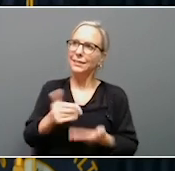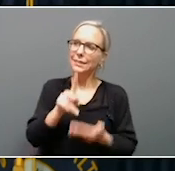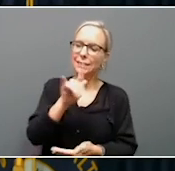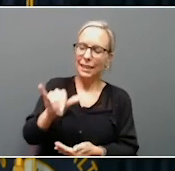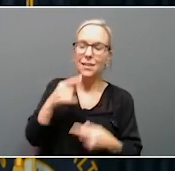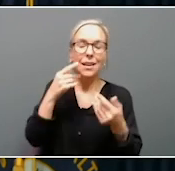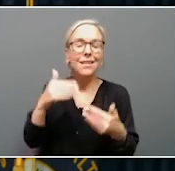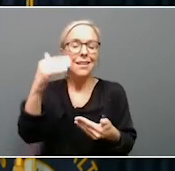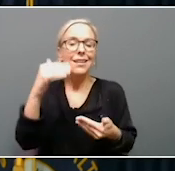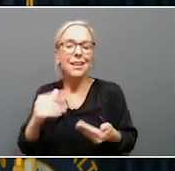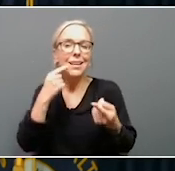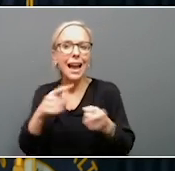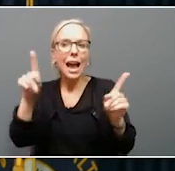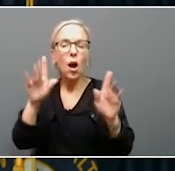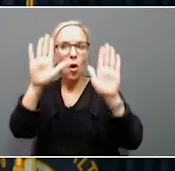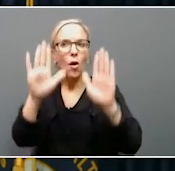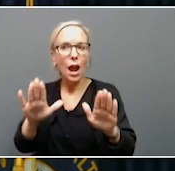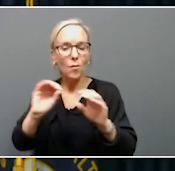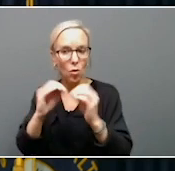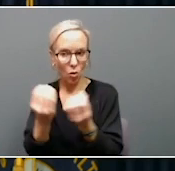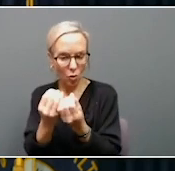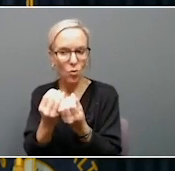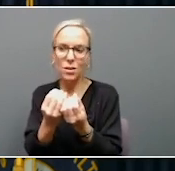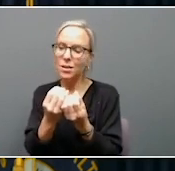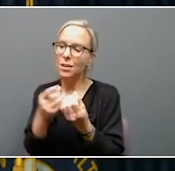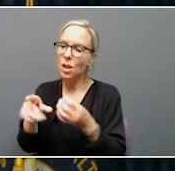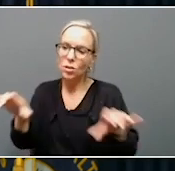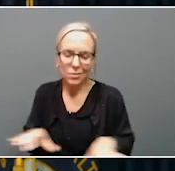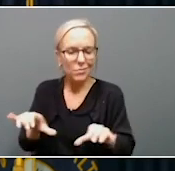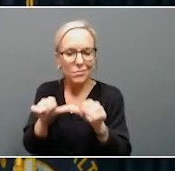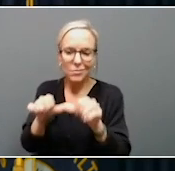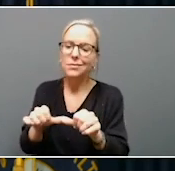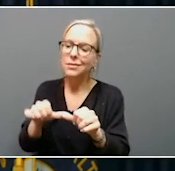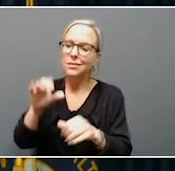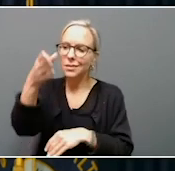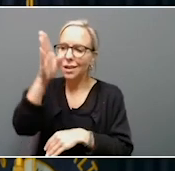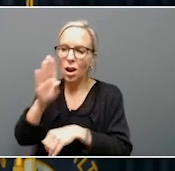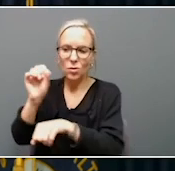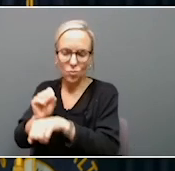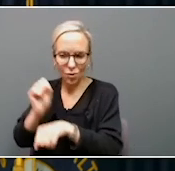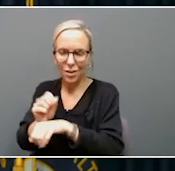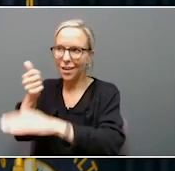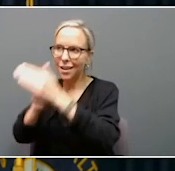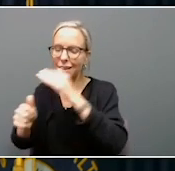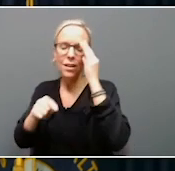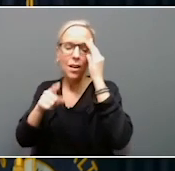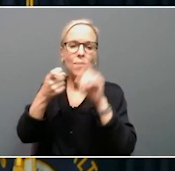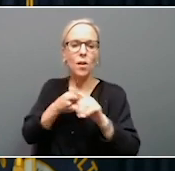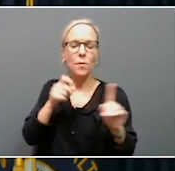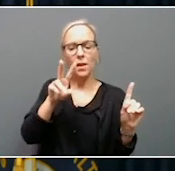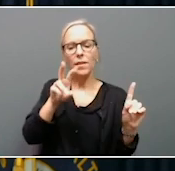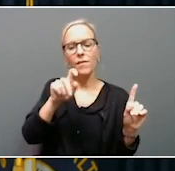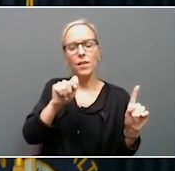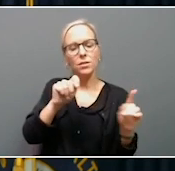incredible organizations that are, again, doing God's work, and they're getting dollars from our Veterans Program Trust Fund. This fund is